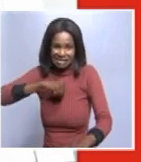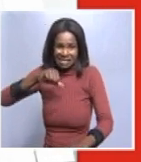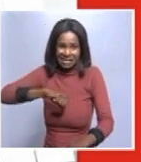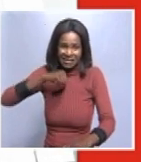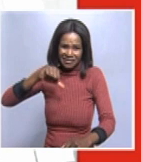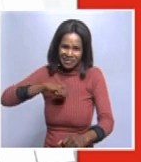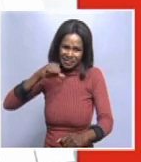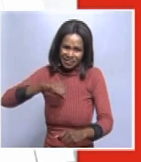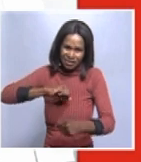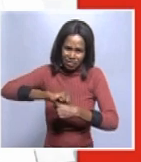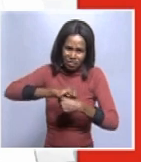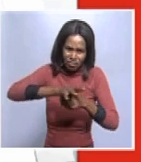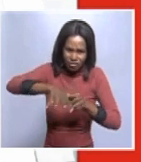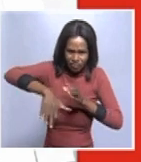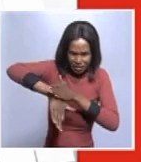beginning of the pandemic,